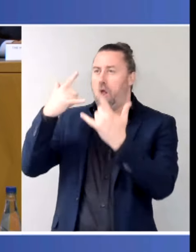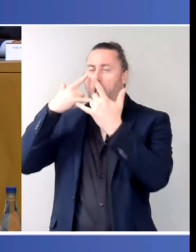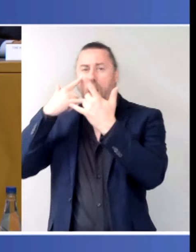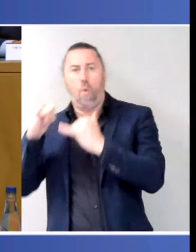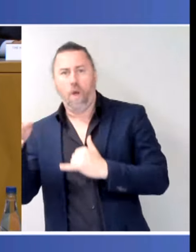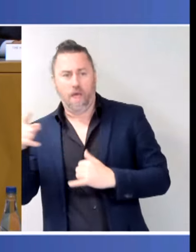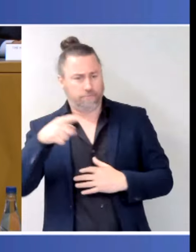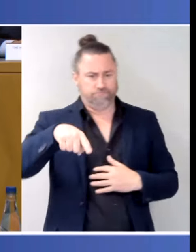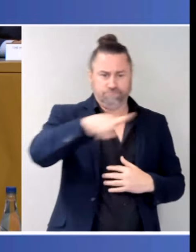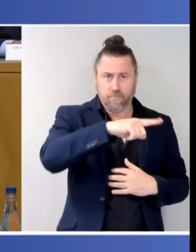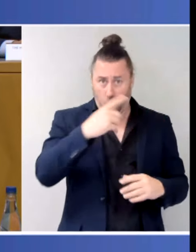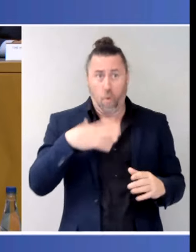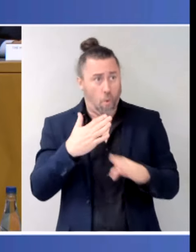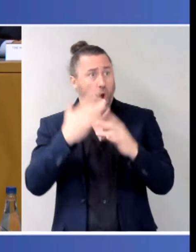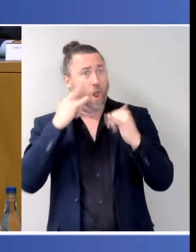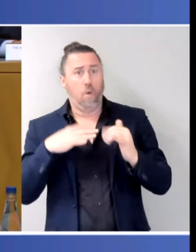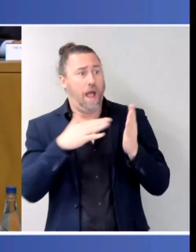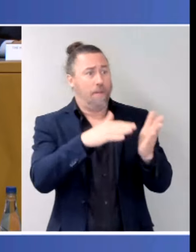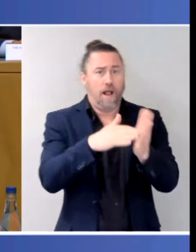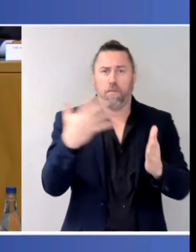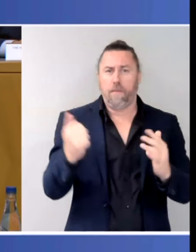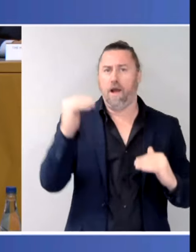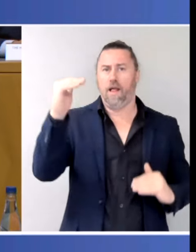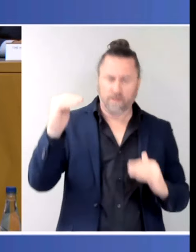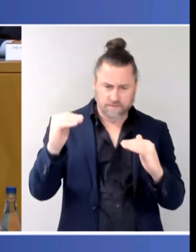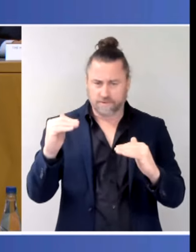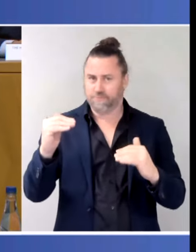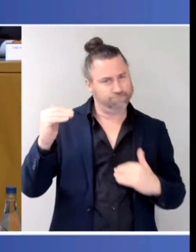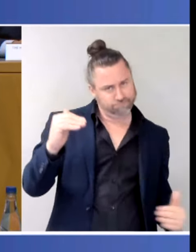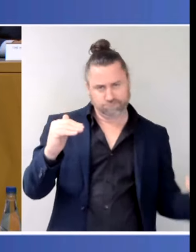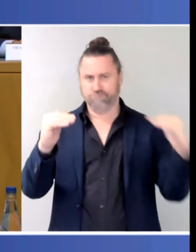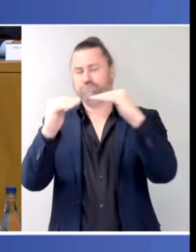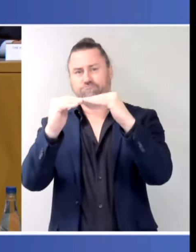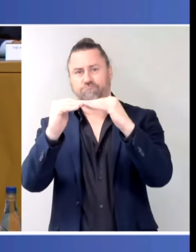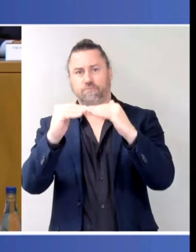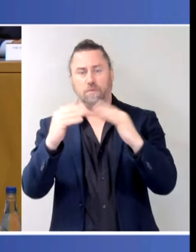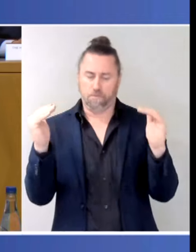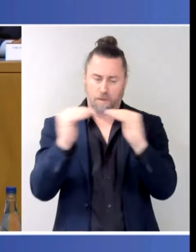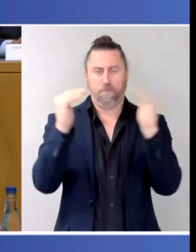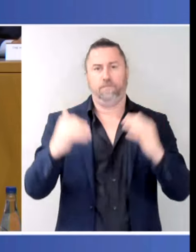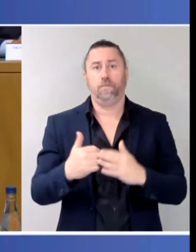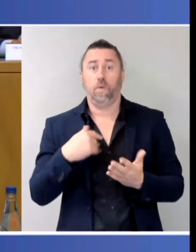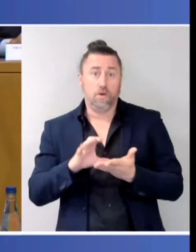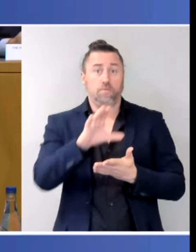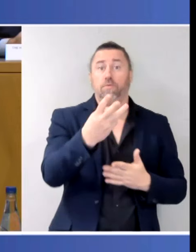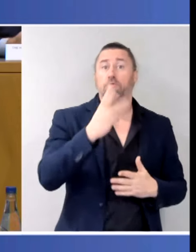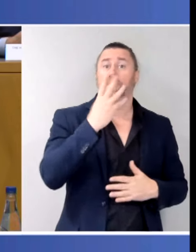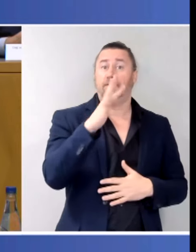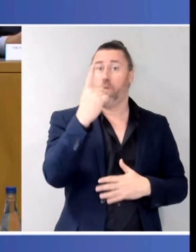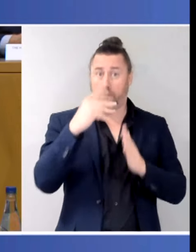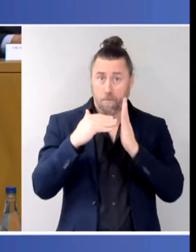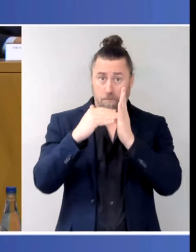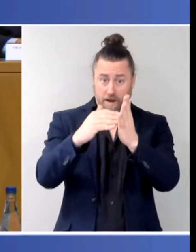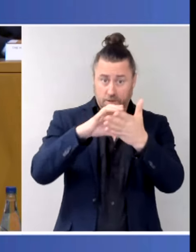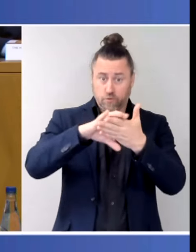new agreement. The Commonwealth will also contribute $351 million towards a new five-year national partnership